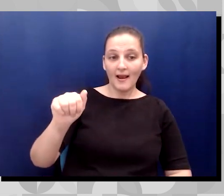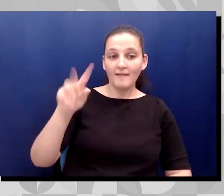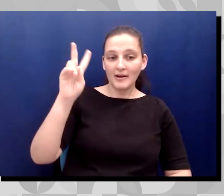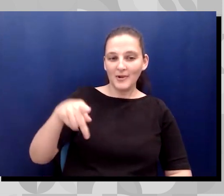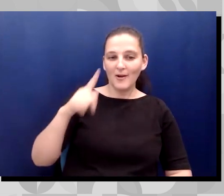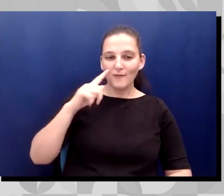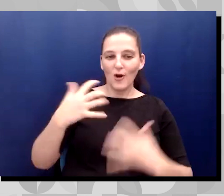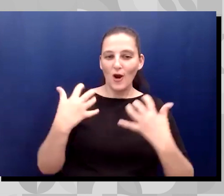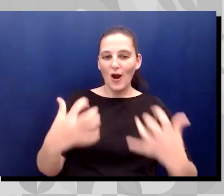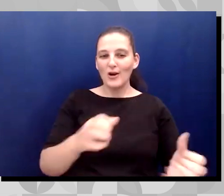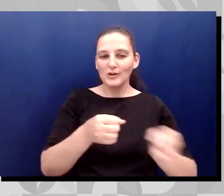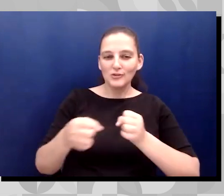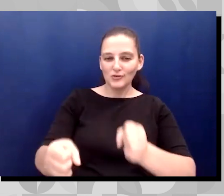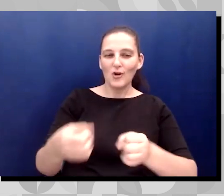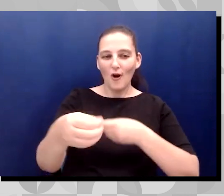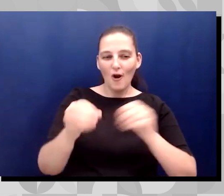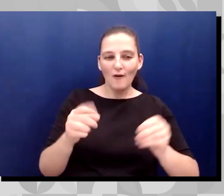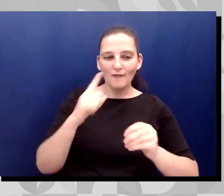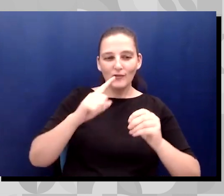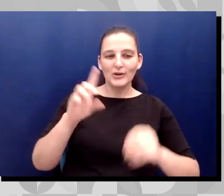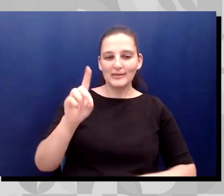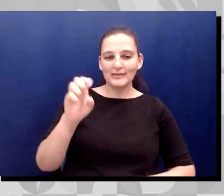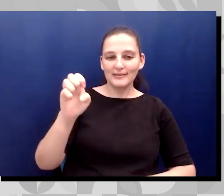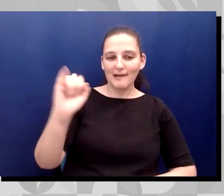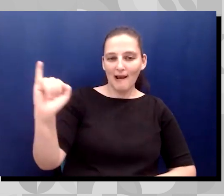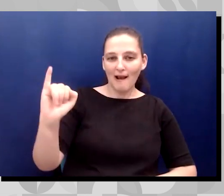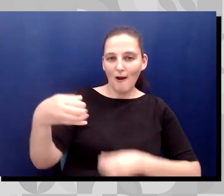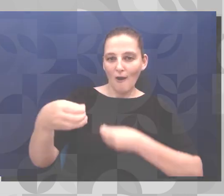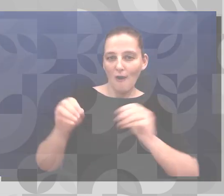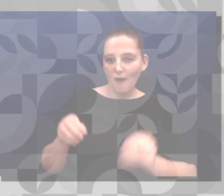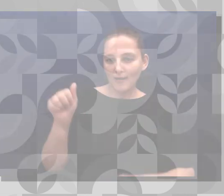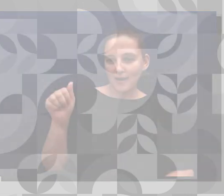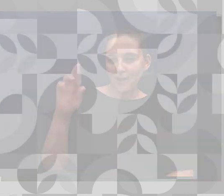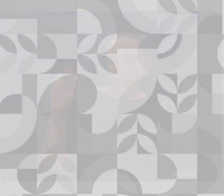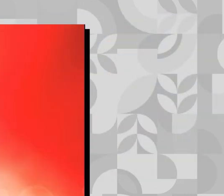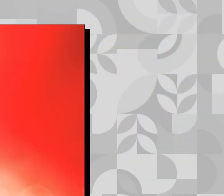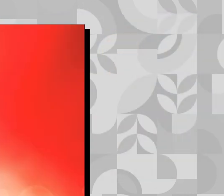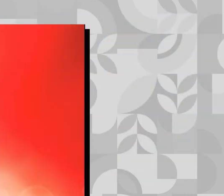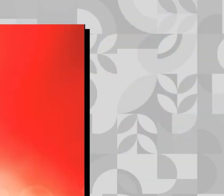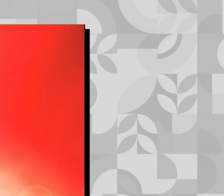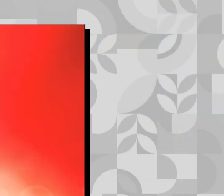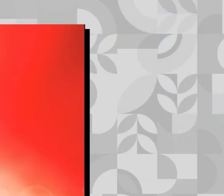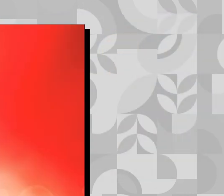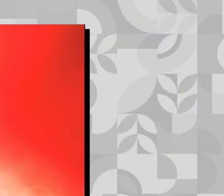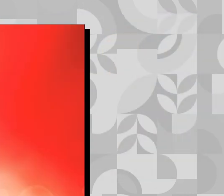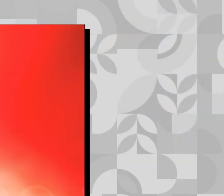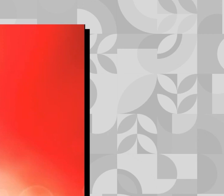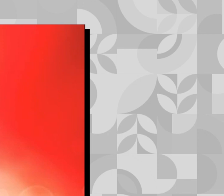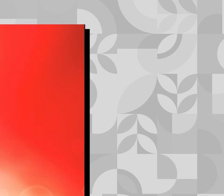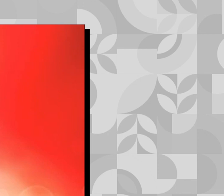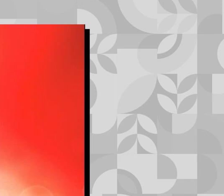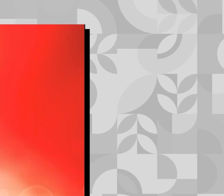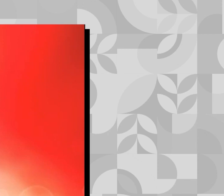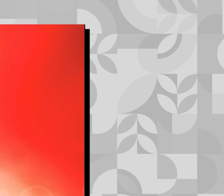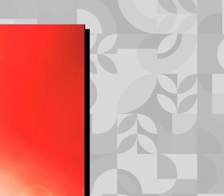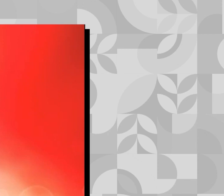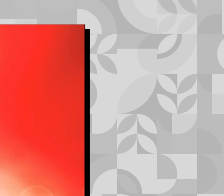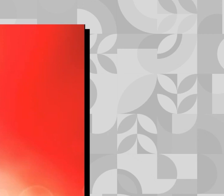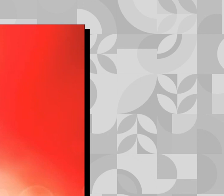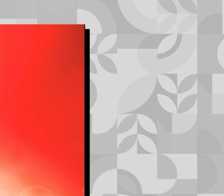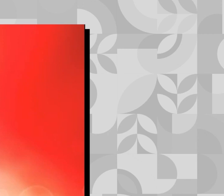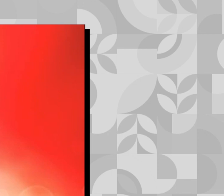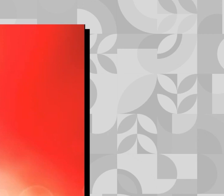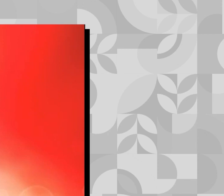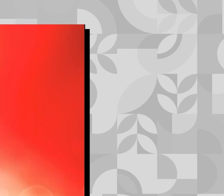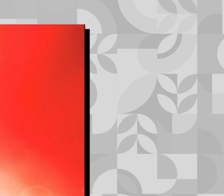Strategy at the Office of Diversity and Equity Inclusion from AARP. Hola, I'm Yvette Peña.